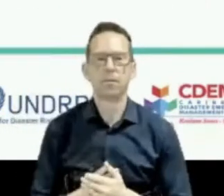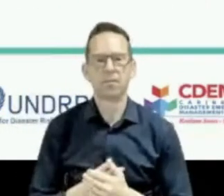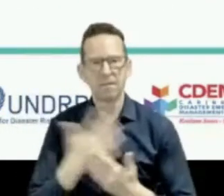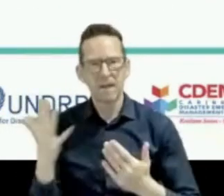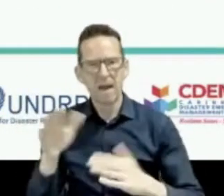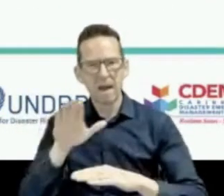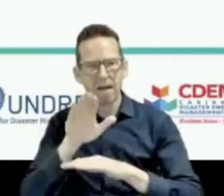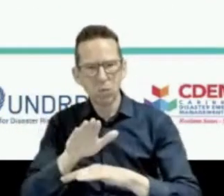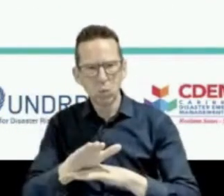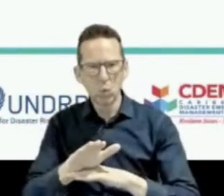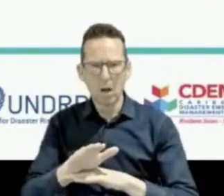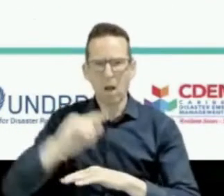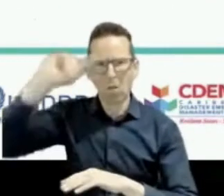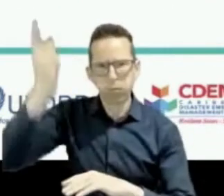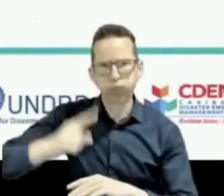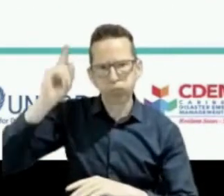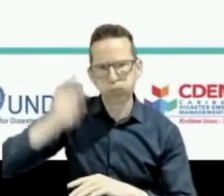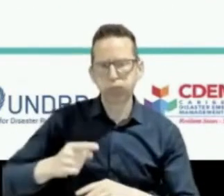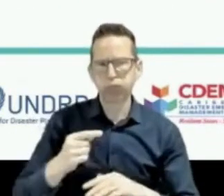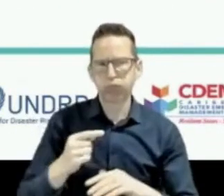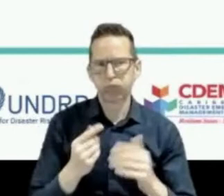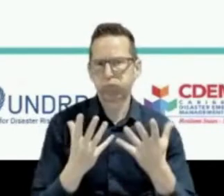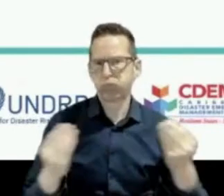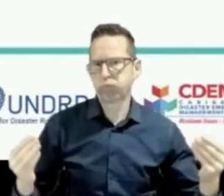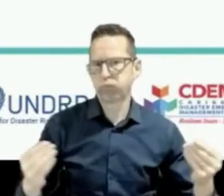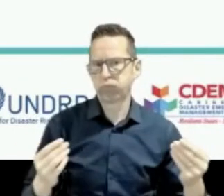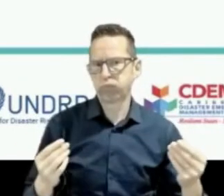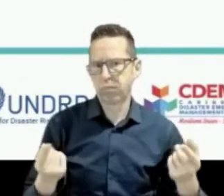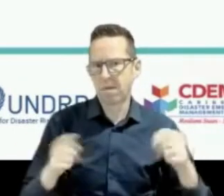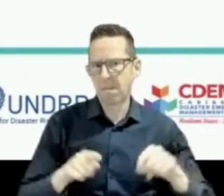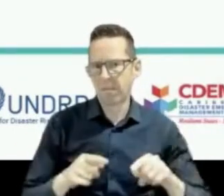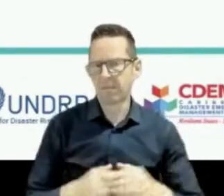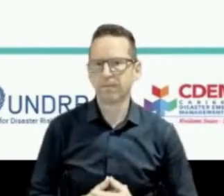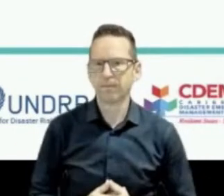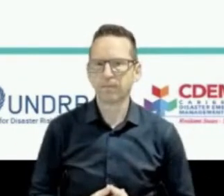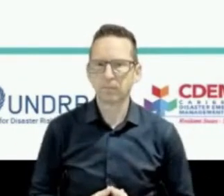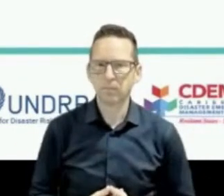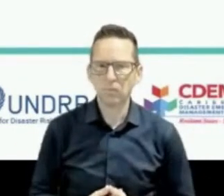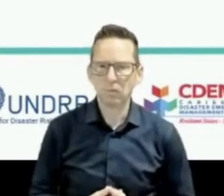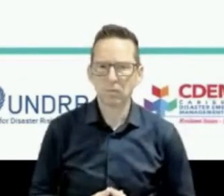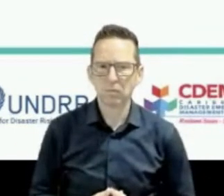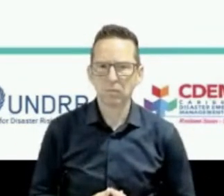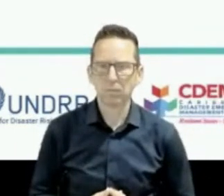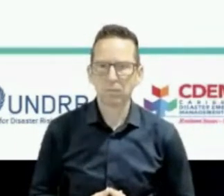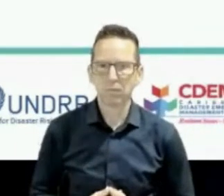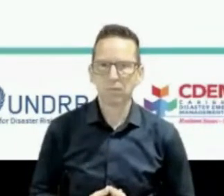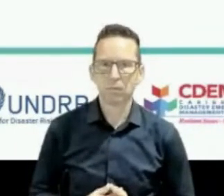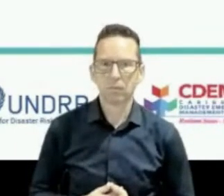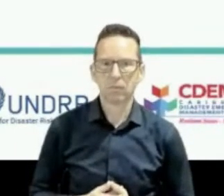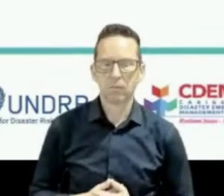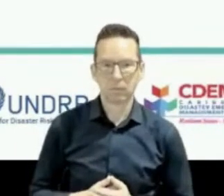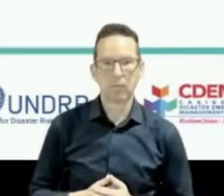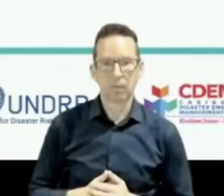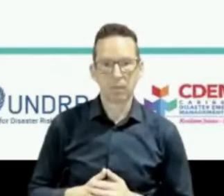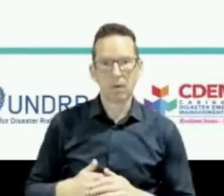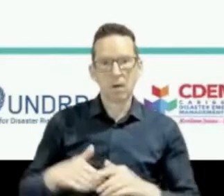El Niño, the interannual variability related to sea surface temperature changes in the Pacific, is a good predictor for lightning activity in the U.S.